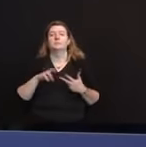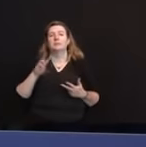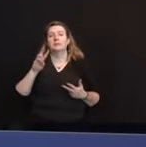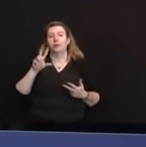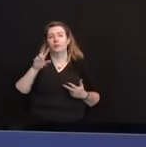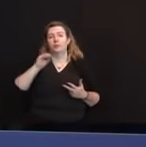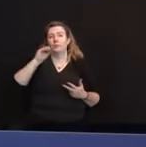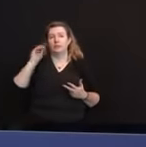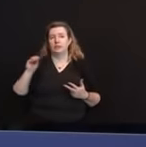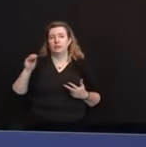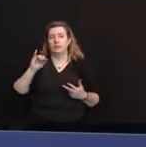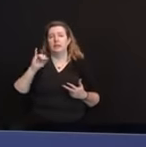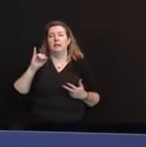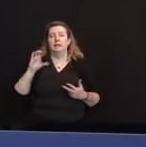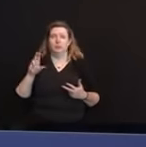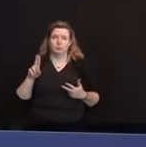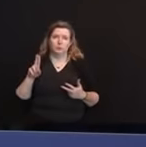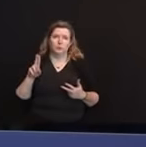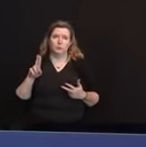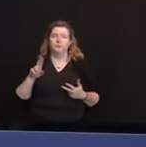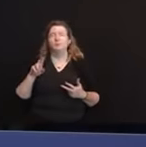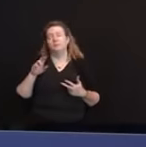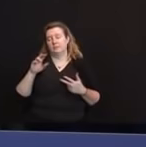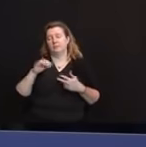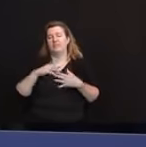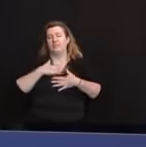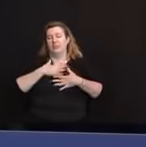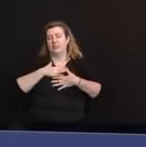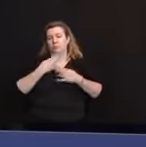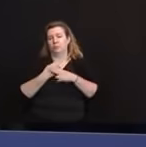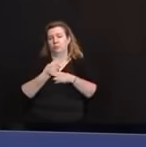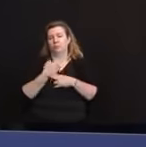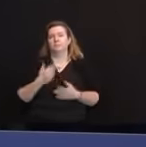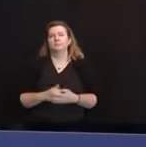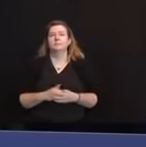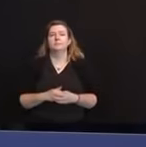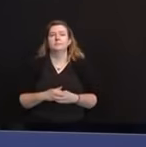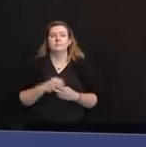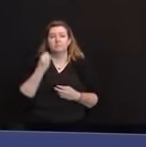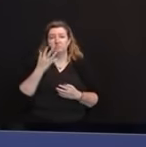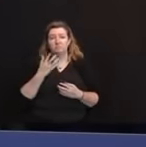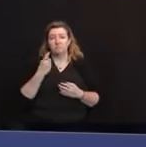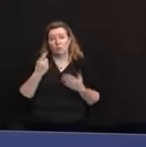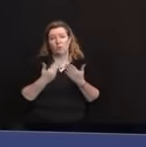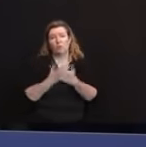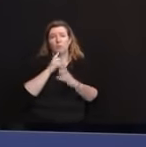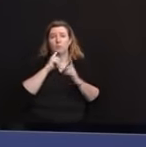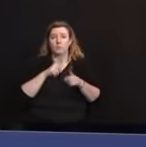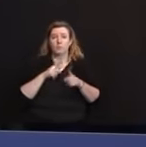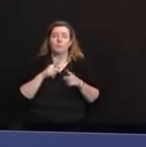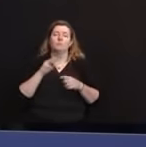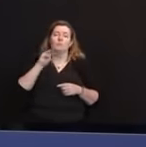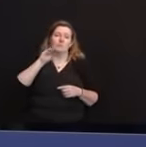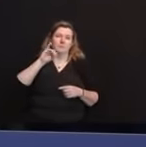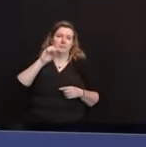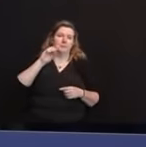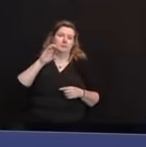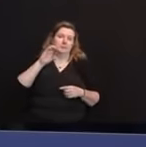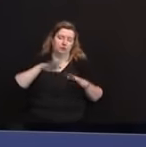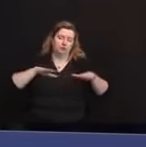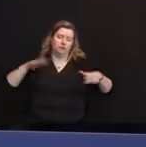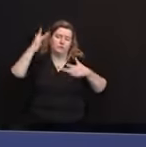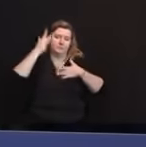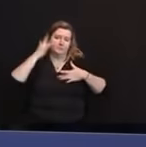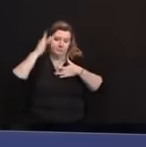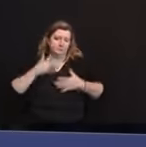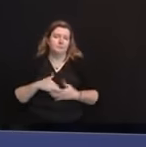of those patients are on ventilators. There is one new report of multisystem inflammatory syndrome in children,